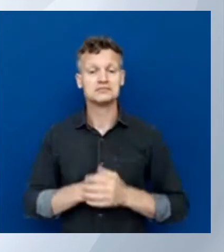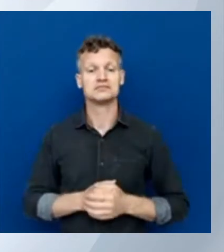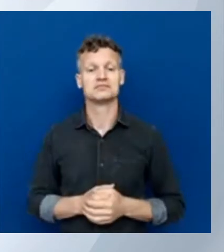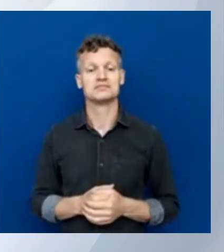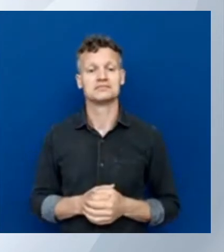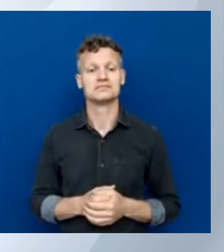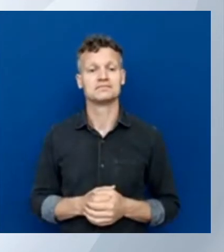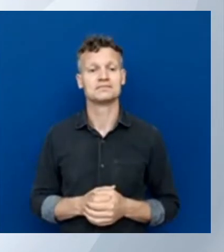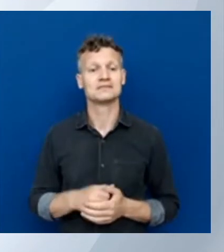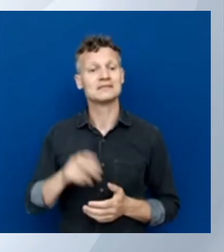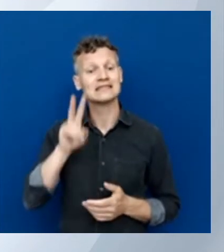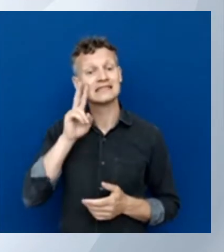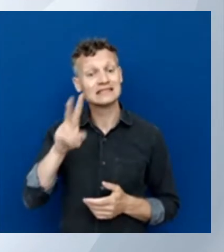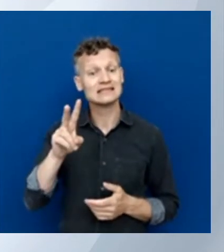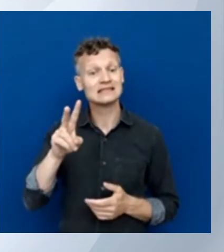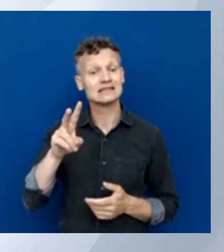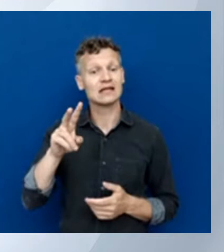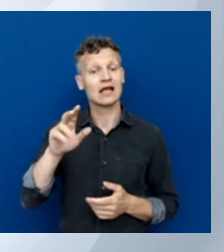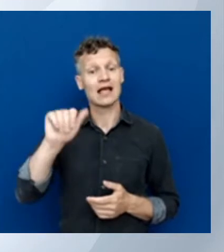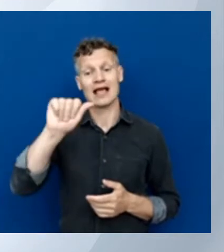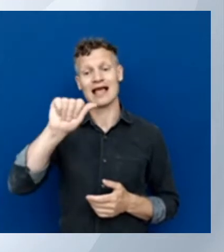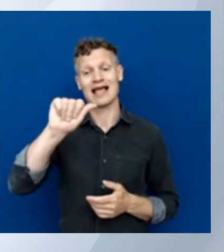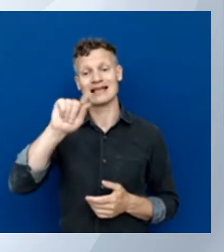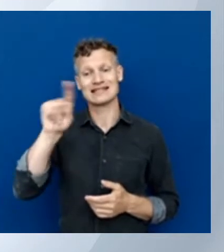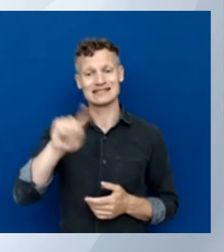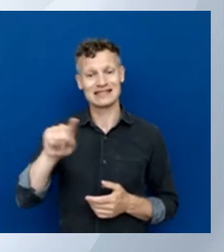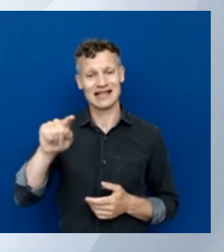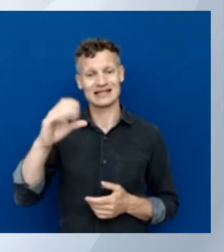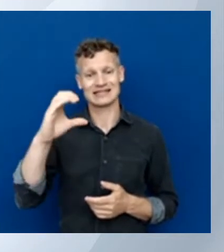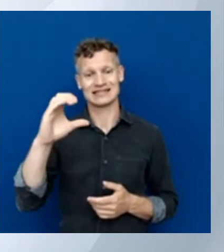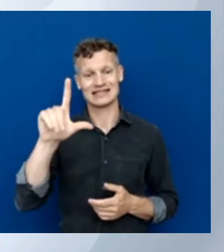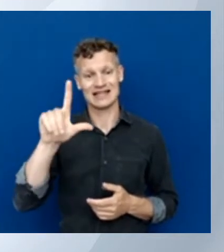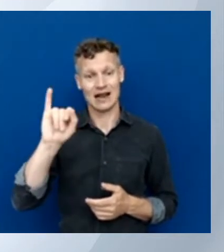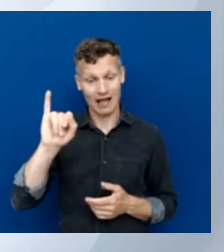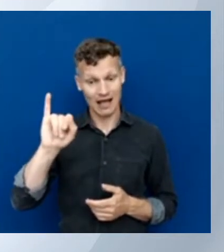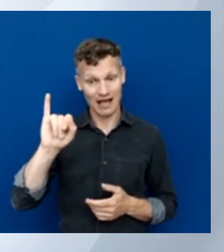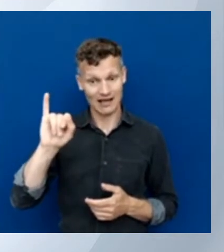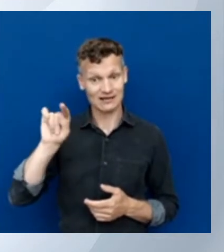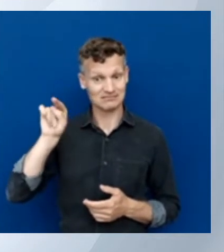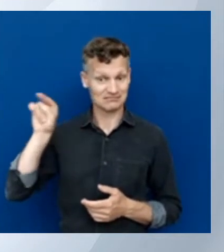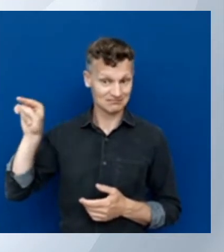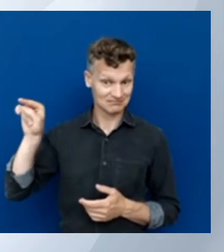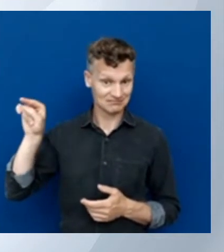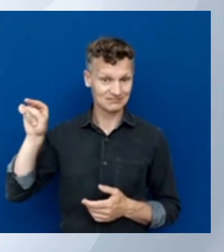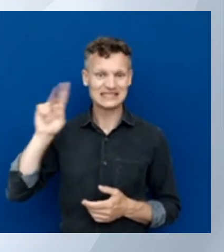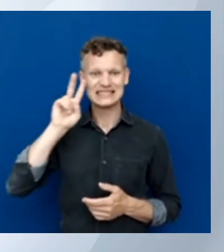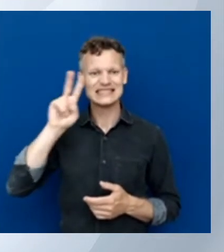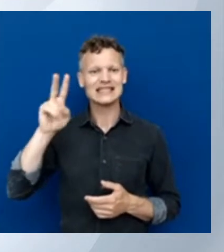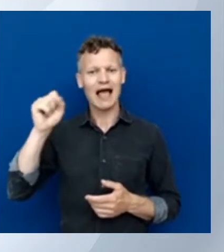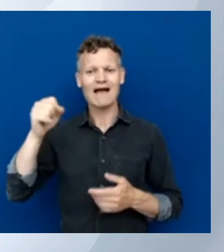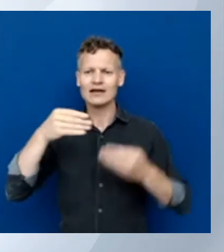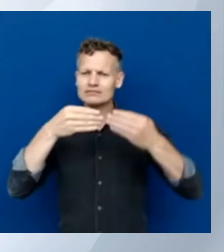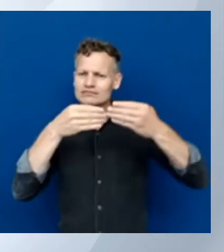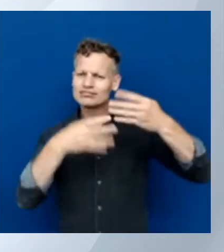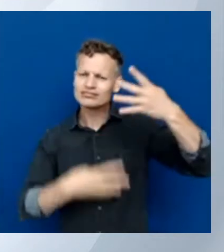the AZCLI. And here I see some categories again. Now, these are not the same